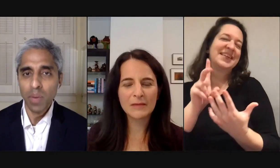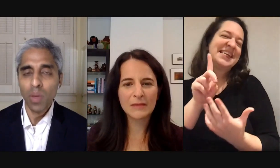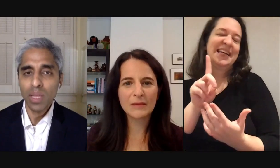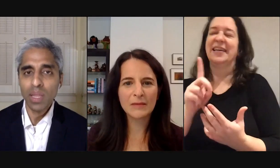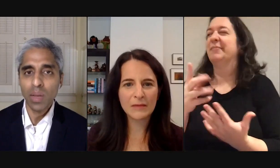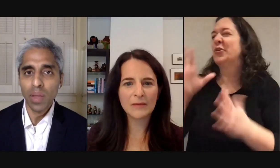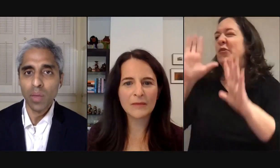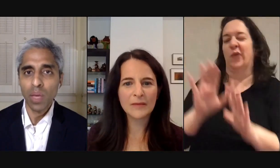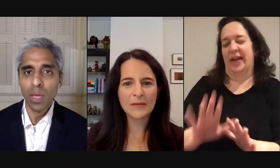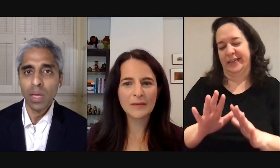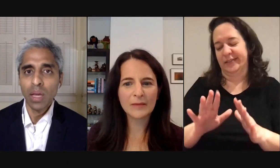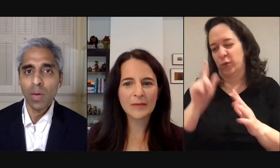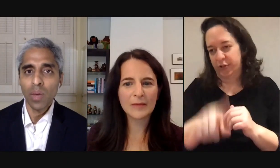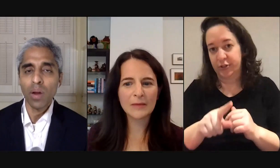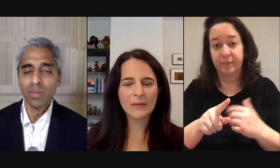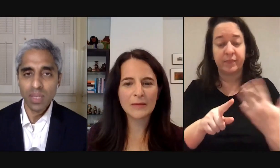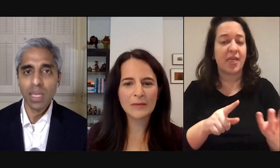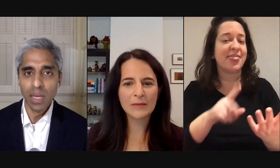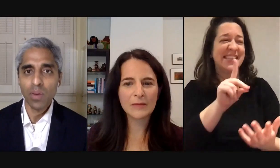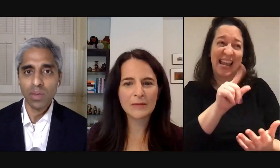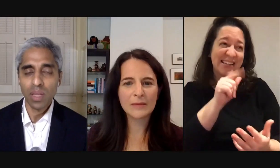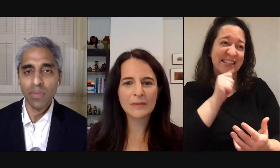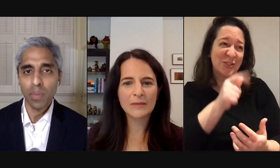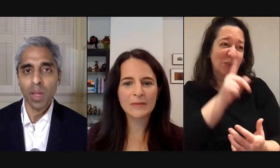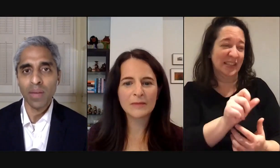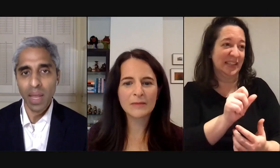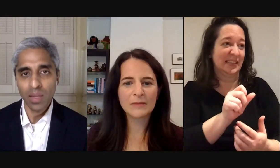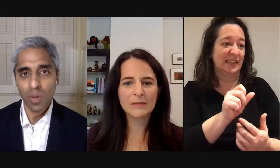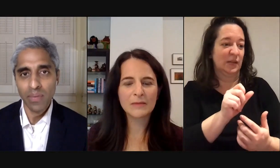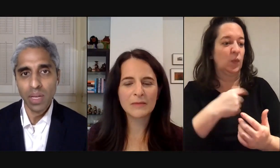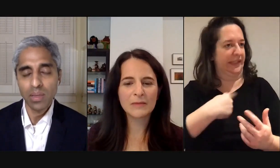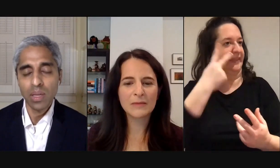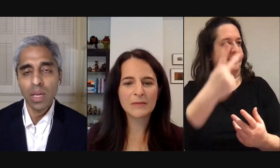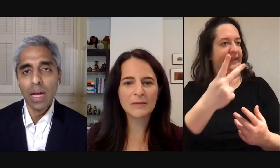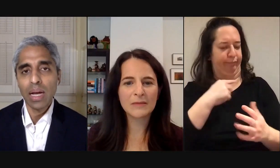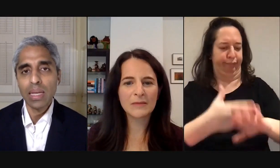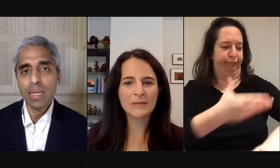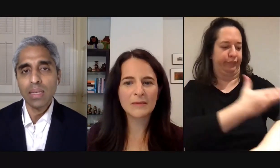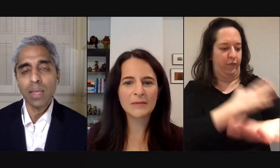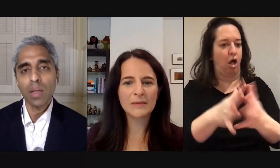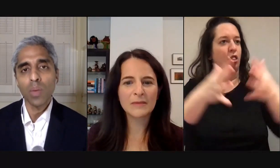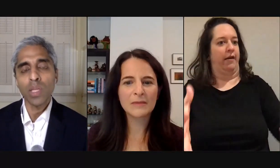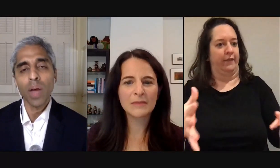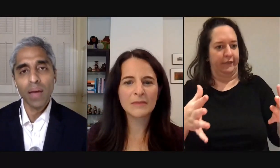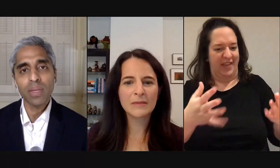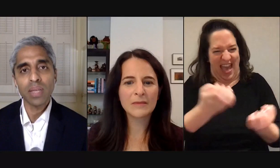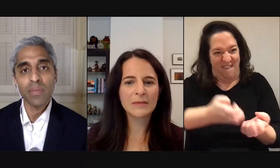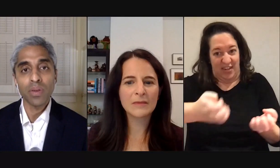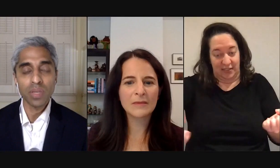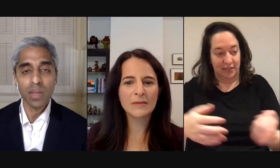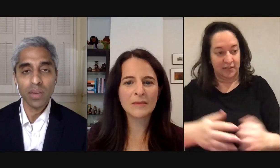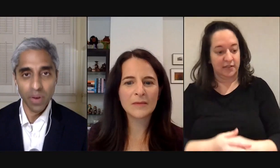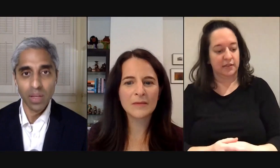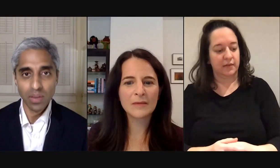clearly but one thing that i think we we are seeing increasingly from a lot of anecdotal evidence uh is that when you have